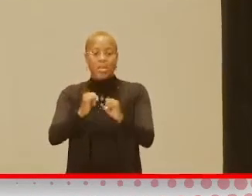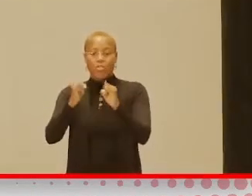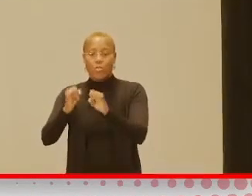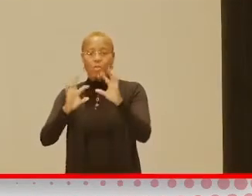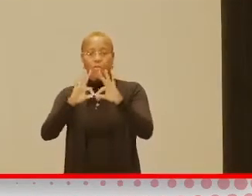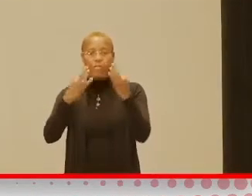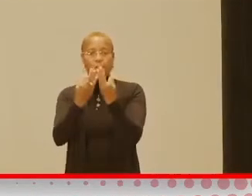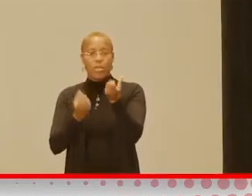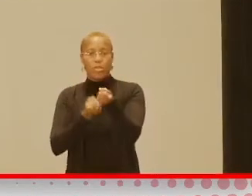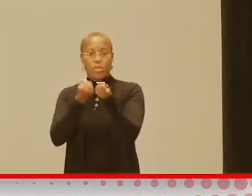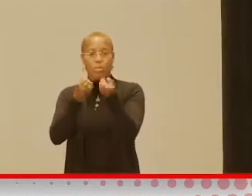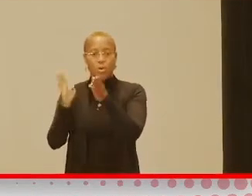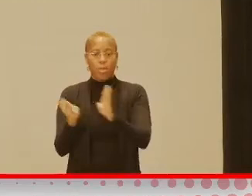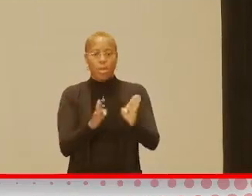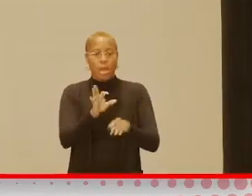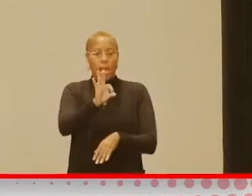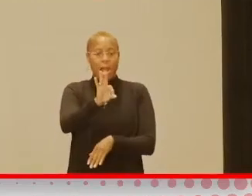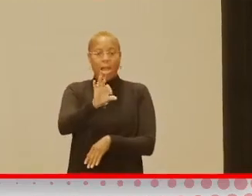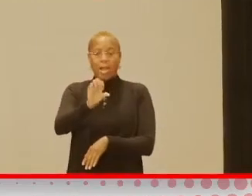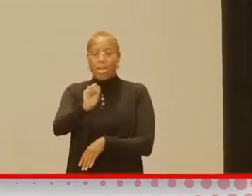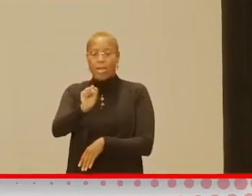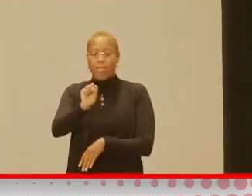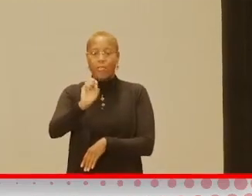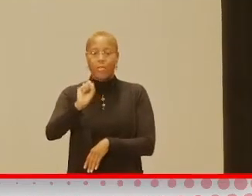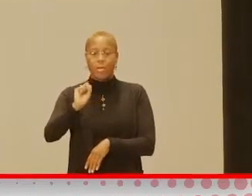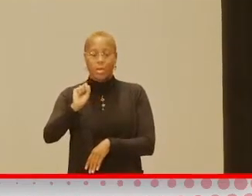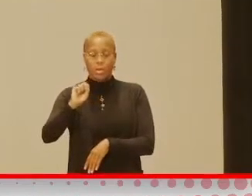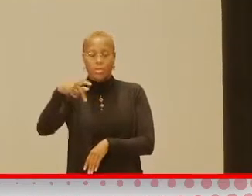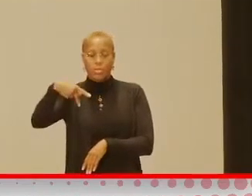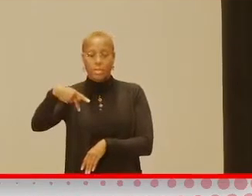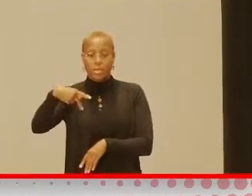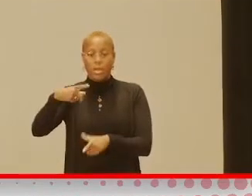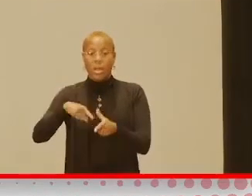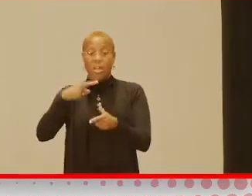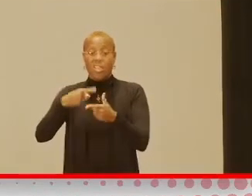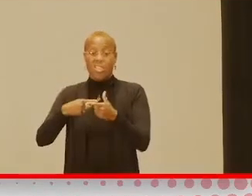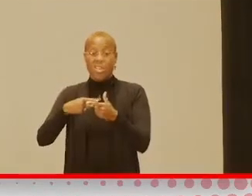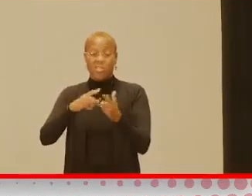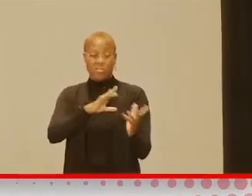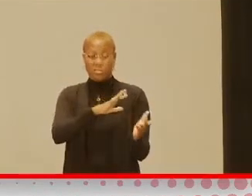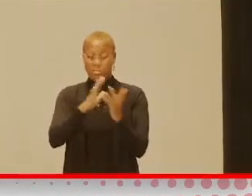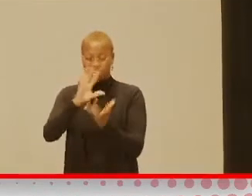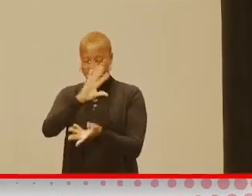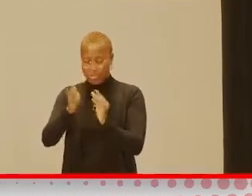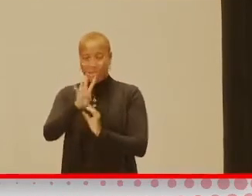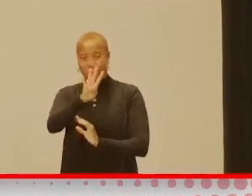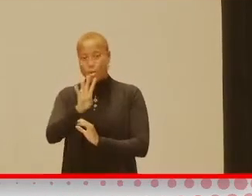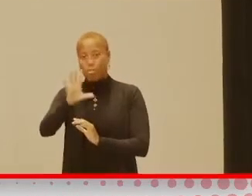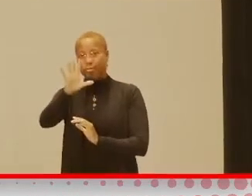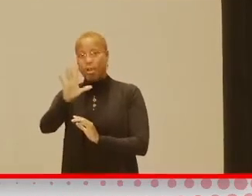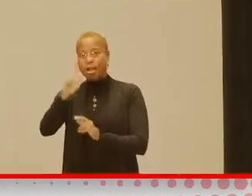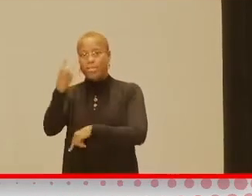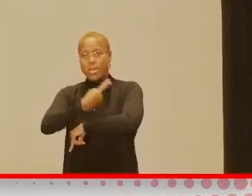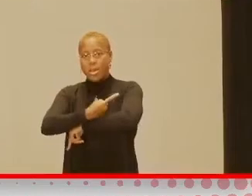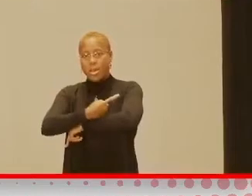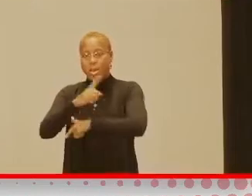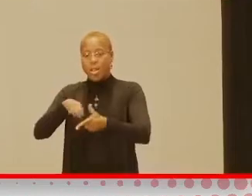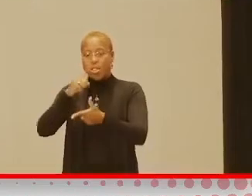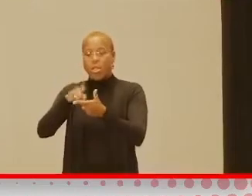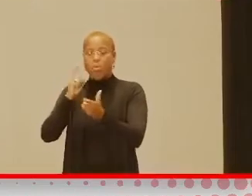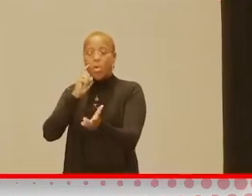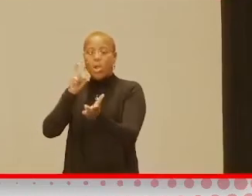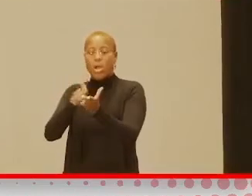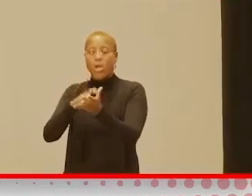that all happens within 45 days. And then after that 45 days, we identify a primary service